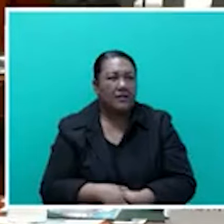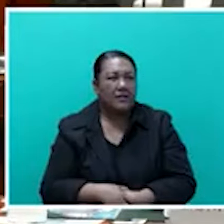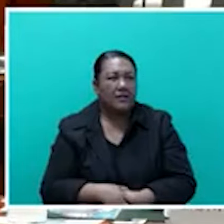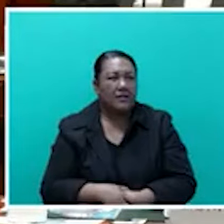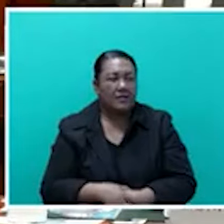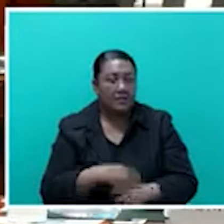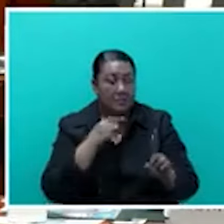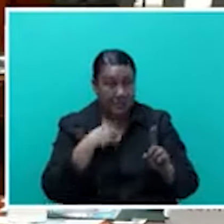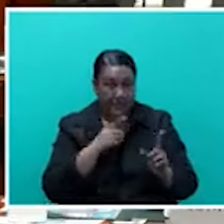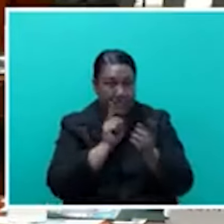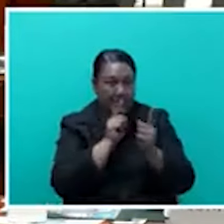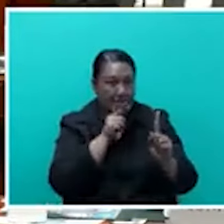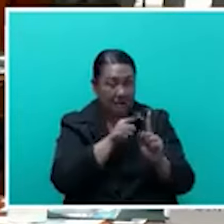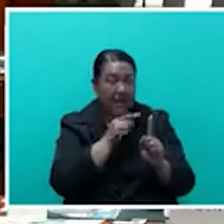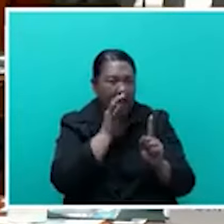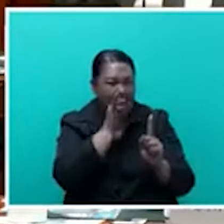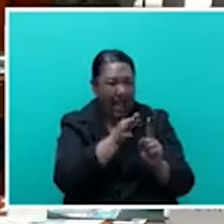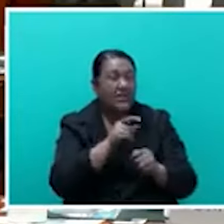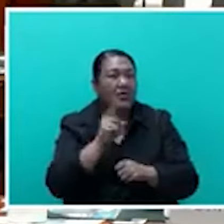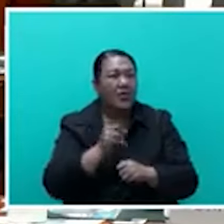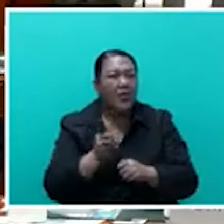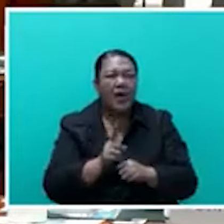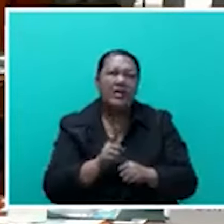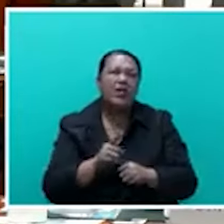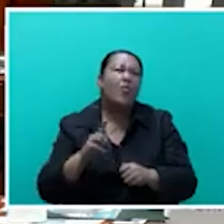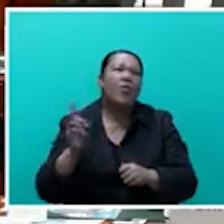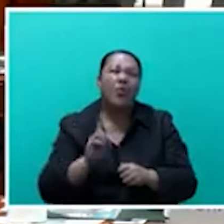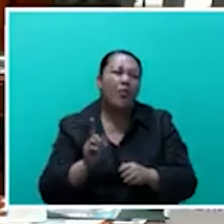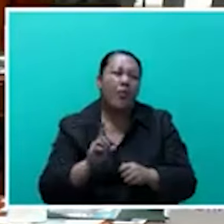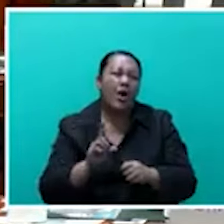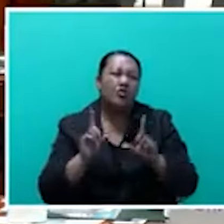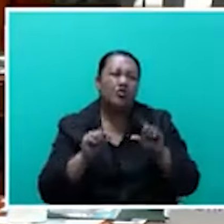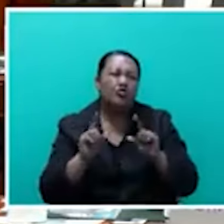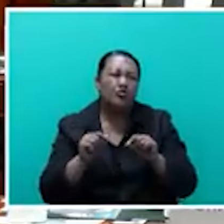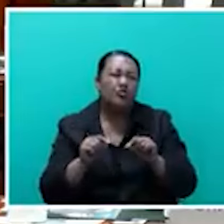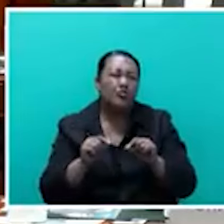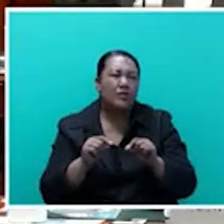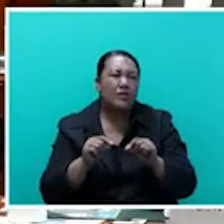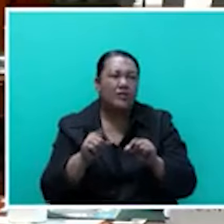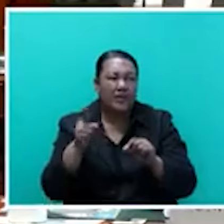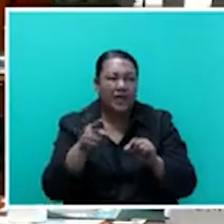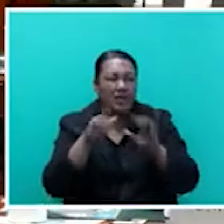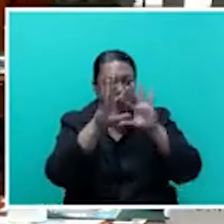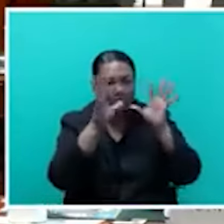him about mahogany in Fiji. said, what would you do with the mahogany if it belonged to you? And he basically said, said,